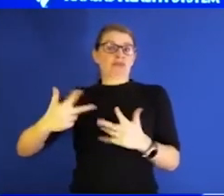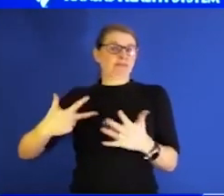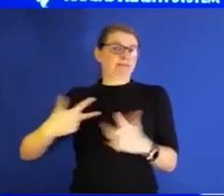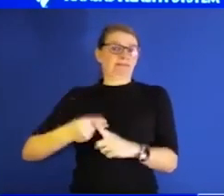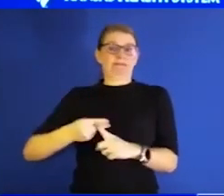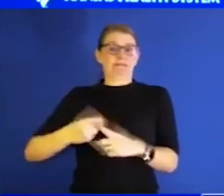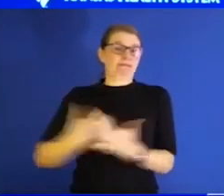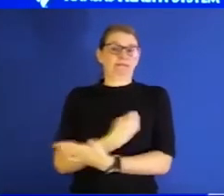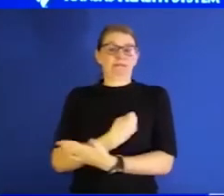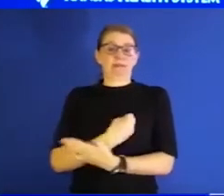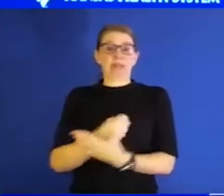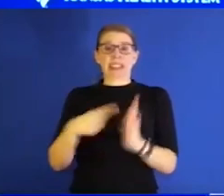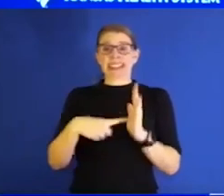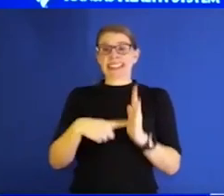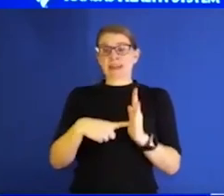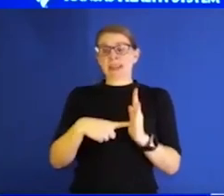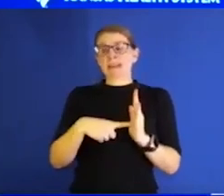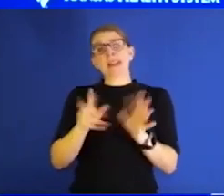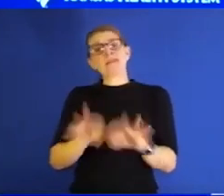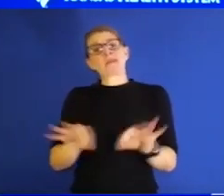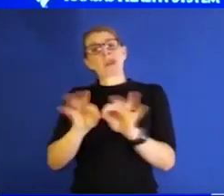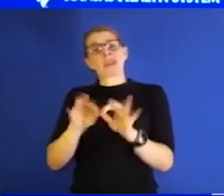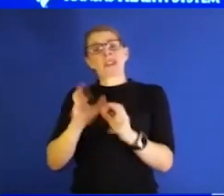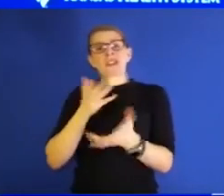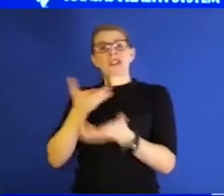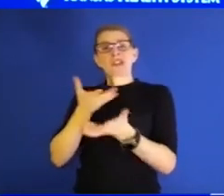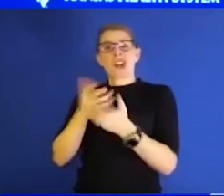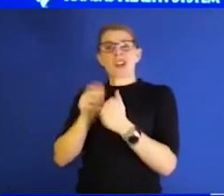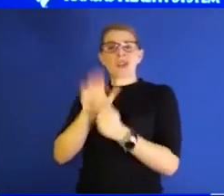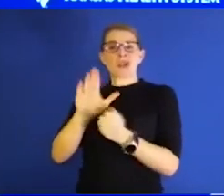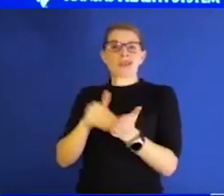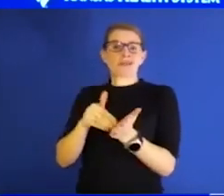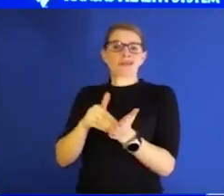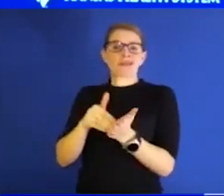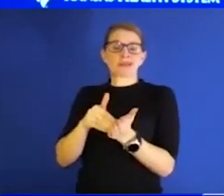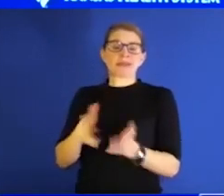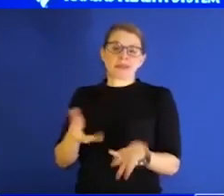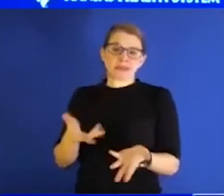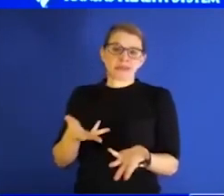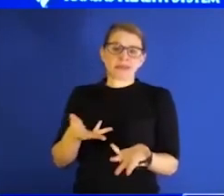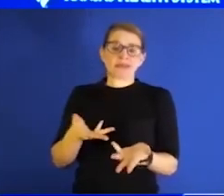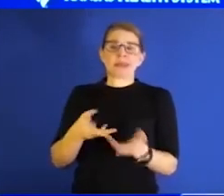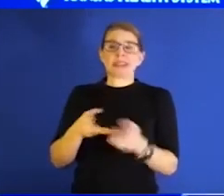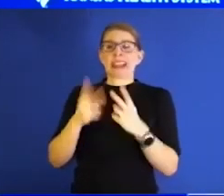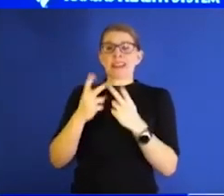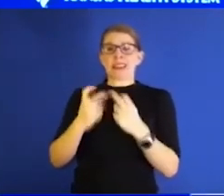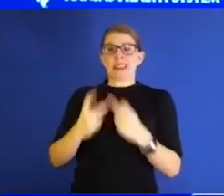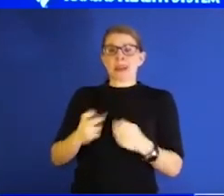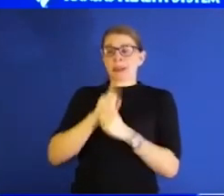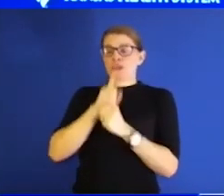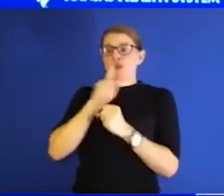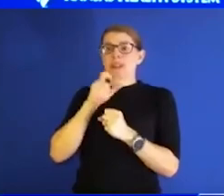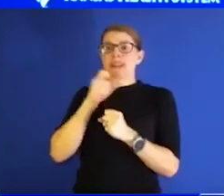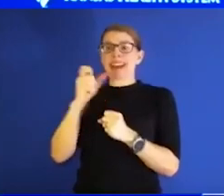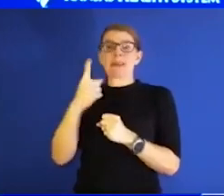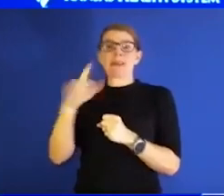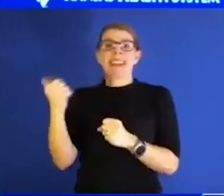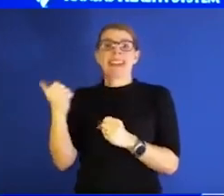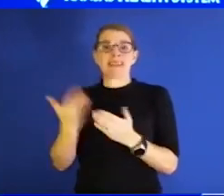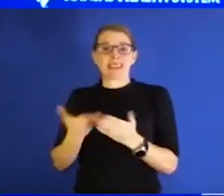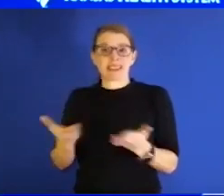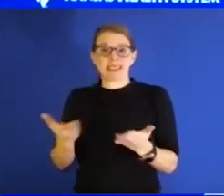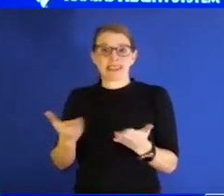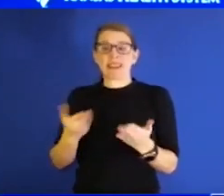the symptoms you had, it's very important to talk with your provider, your physician, and really evaluate to make sure it's not something else that needs to be